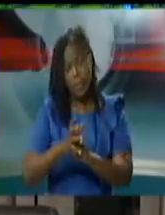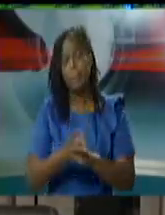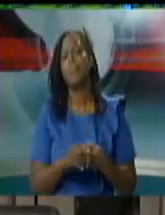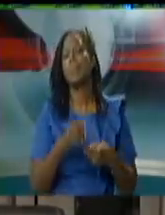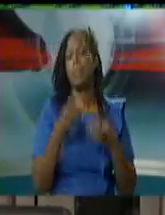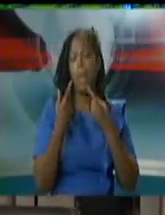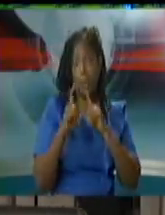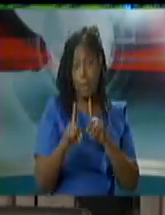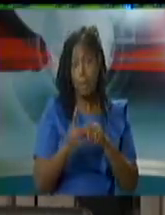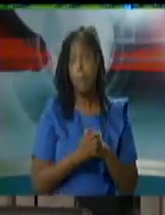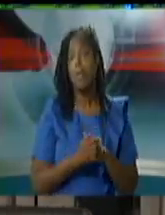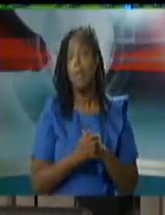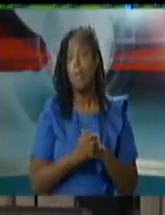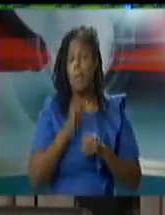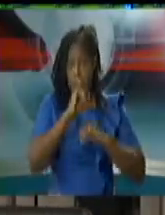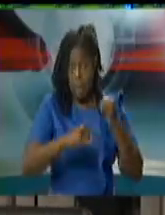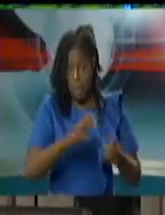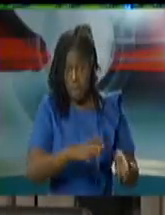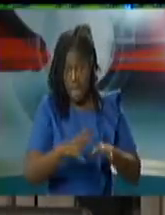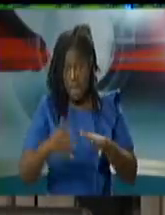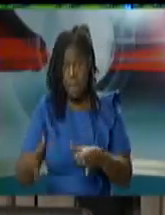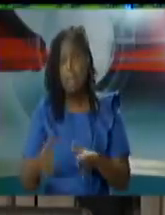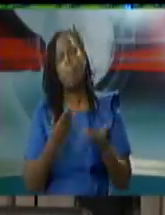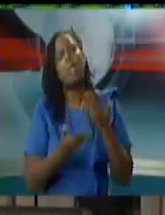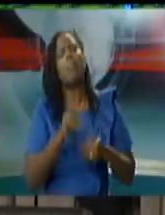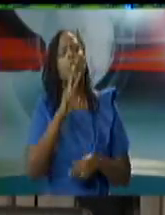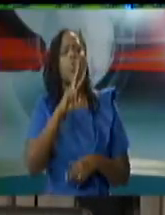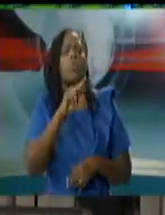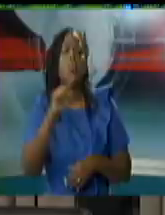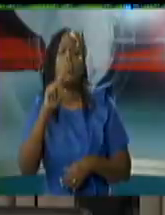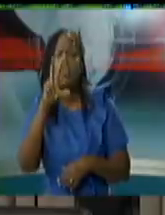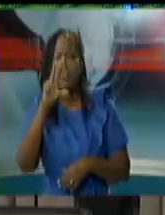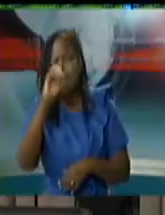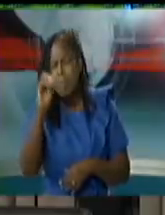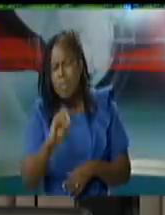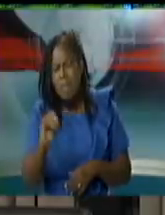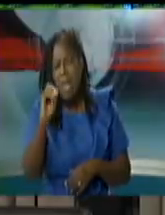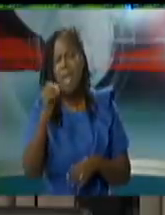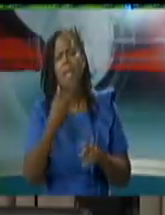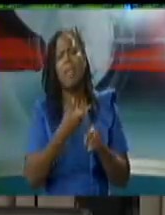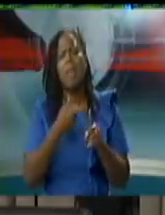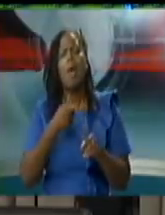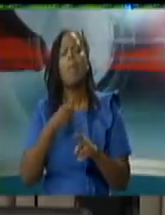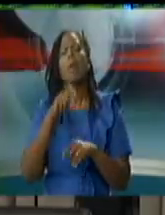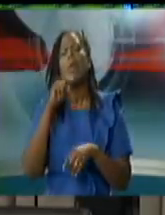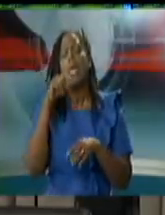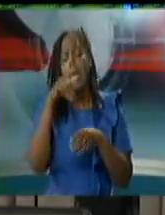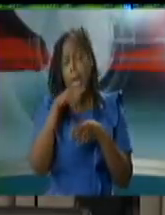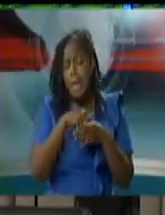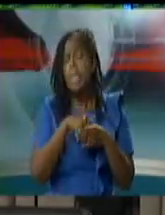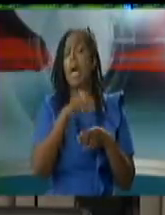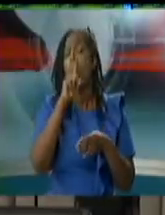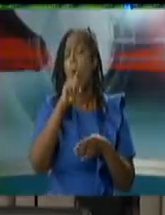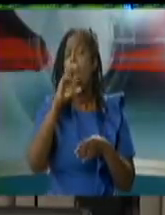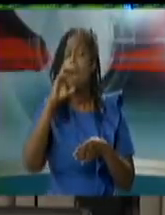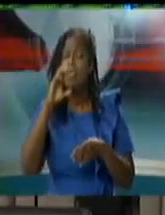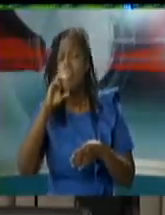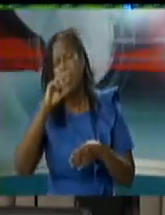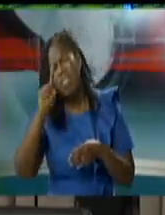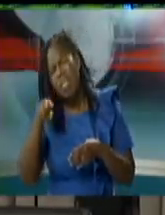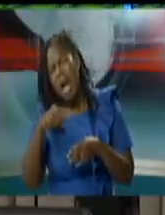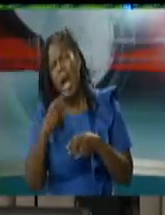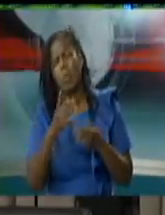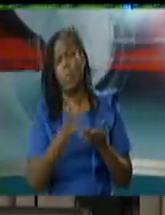somewhere of between two to three percent based on hundreds of thousands of deaths in this case about two hundred